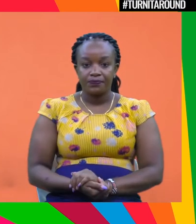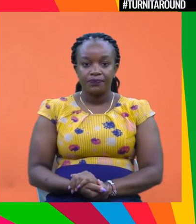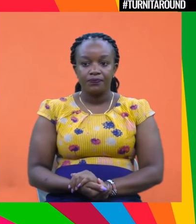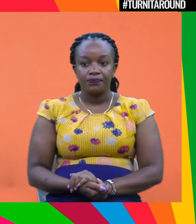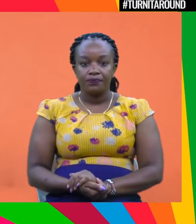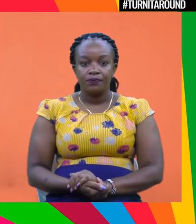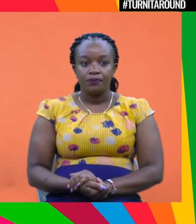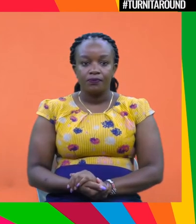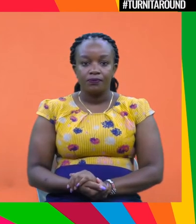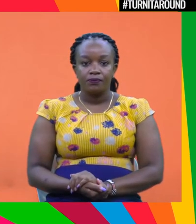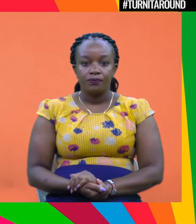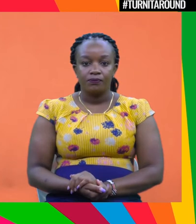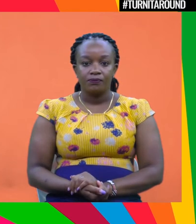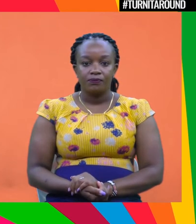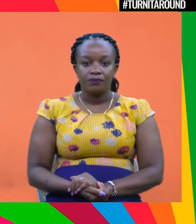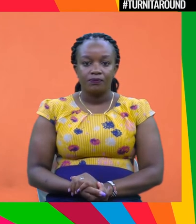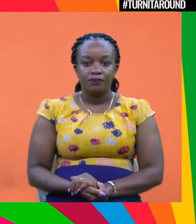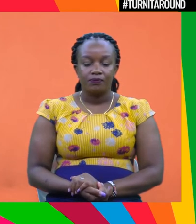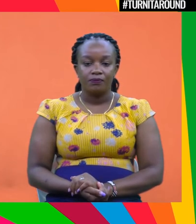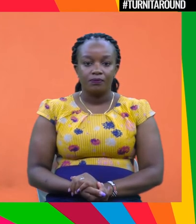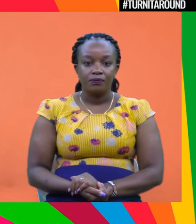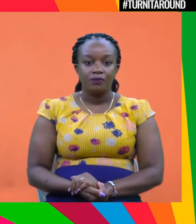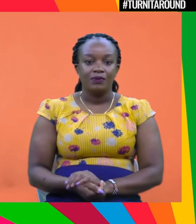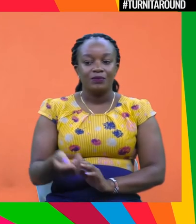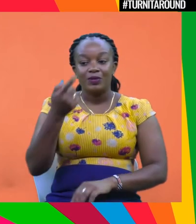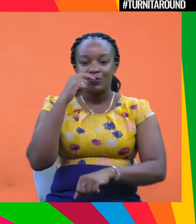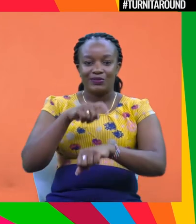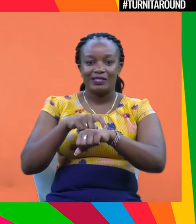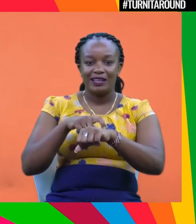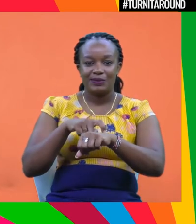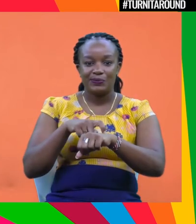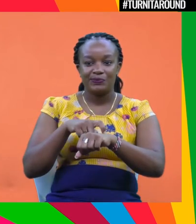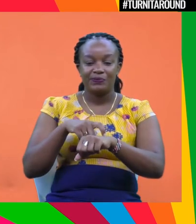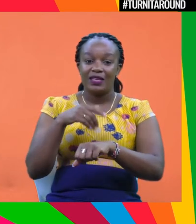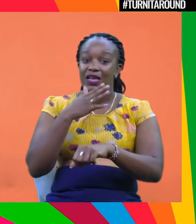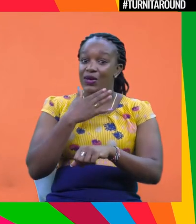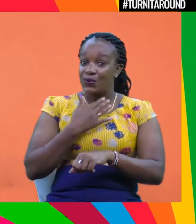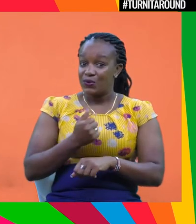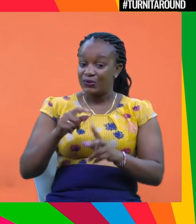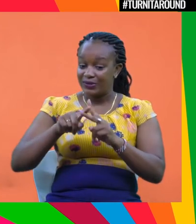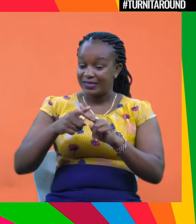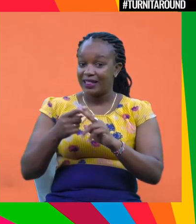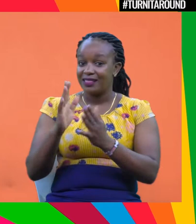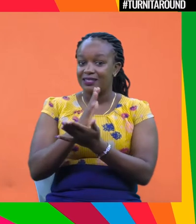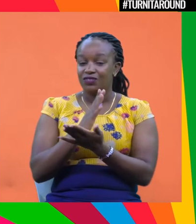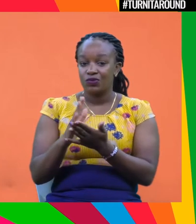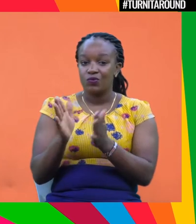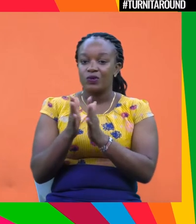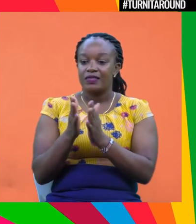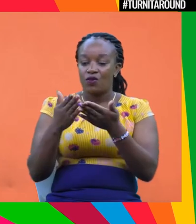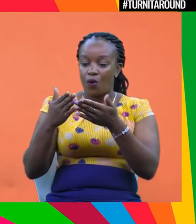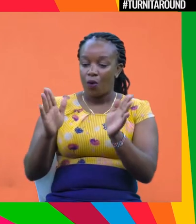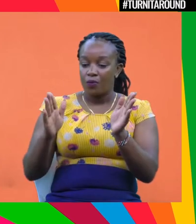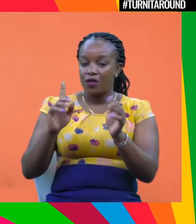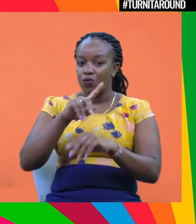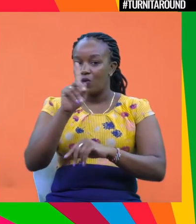Alrighty, as we are running not still out of time, I want to start the session with an open